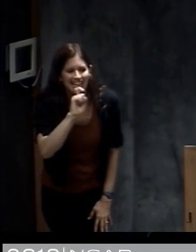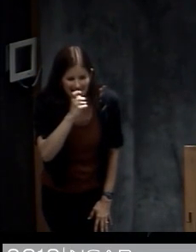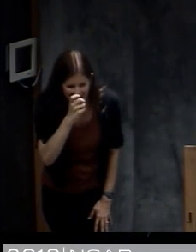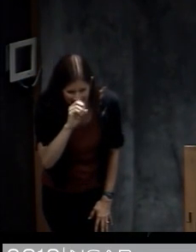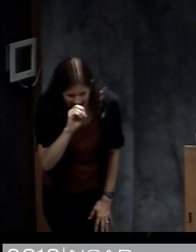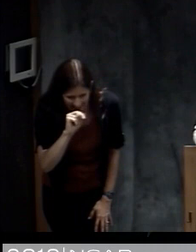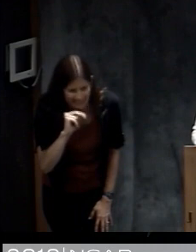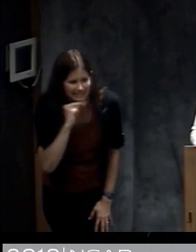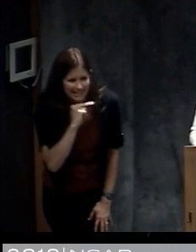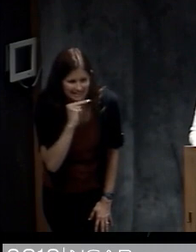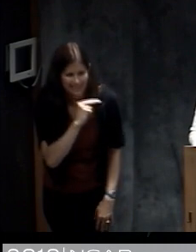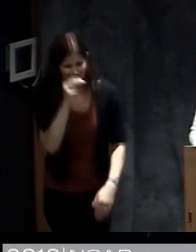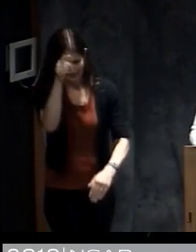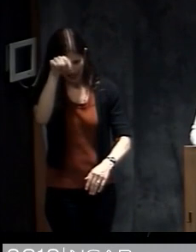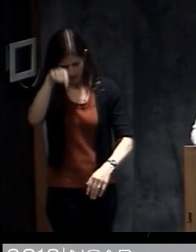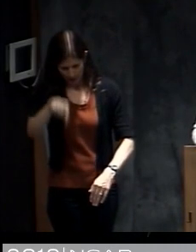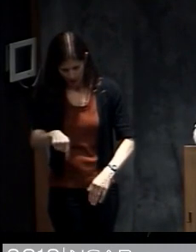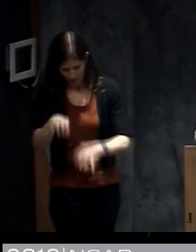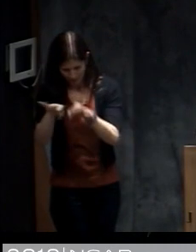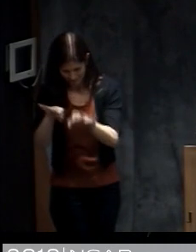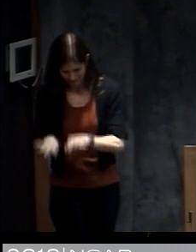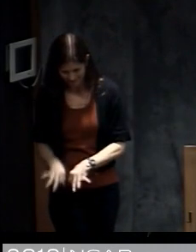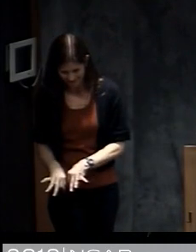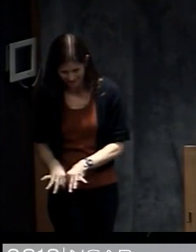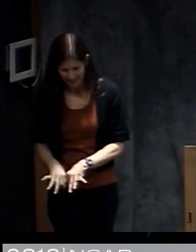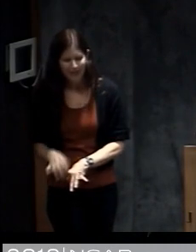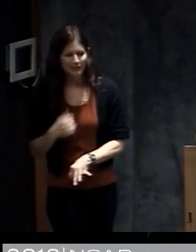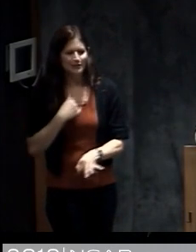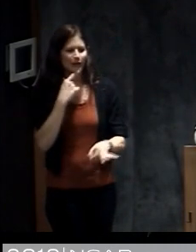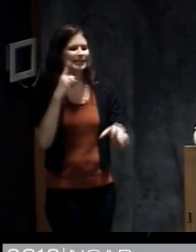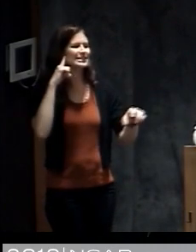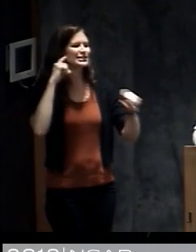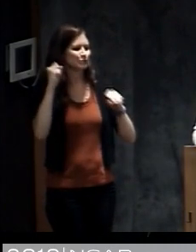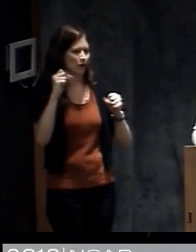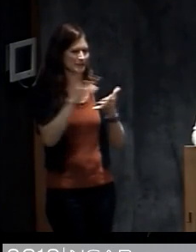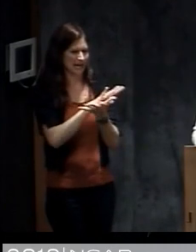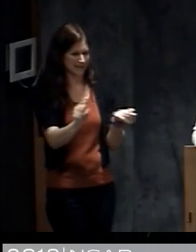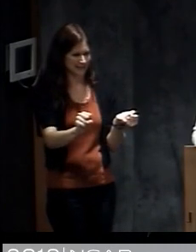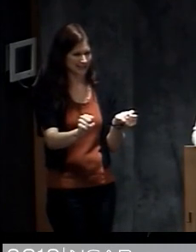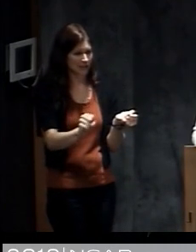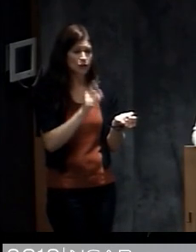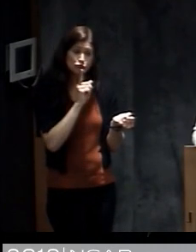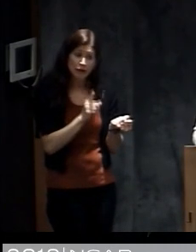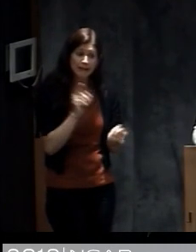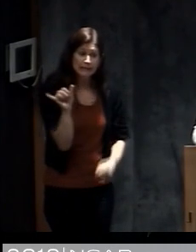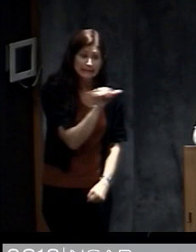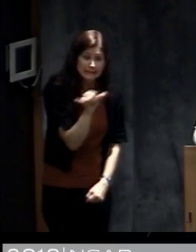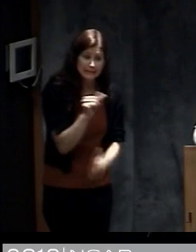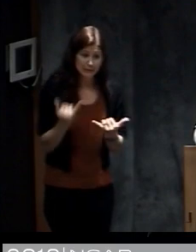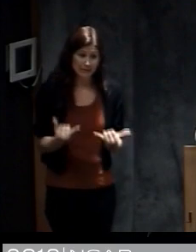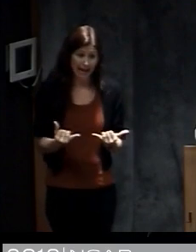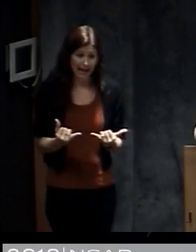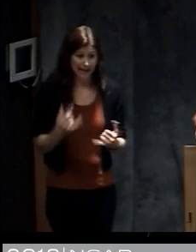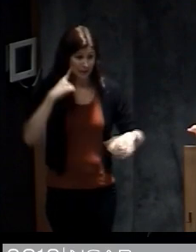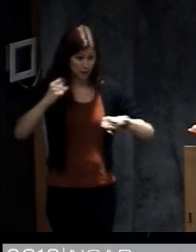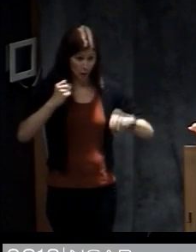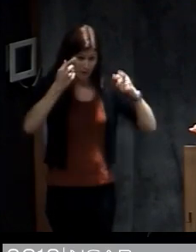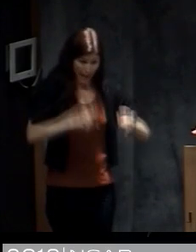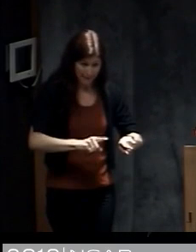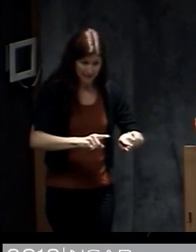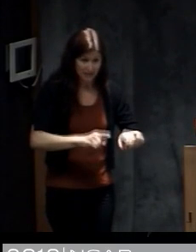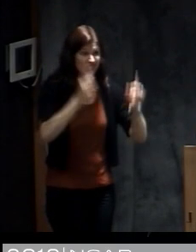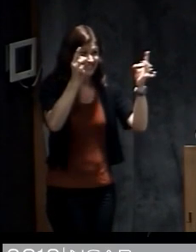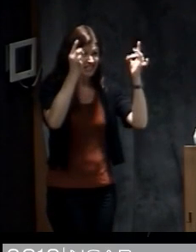So anyway the vice president went out to view the storm damage. So it's also an indication of how in some ways things are similar today. a storm happens. They declare